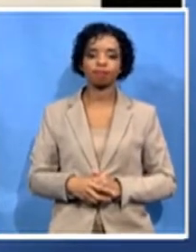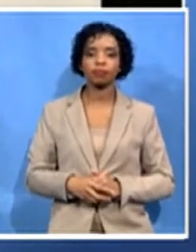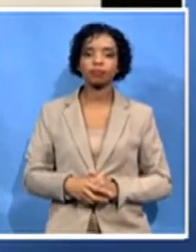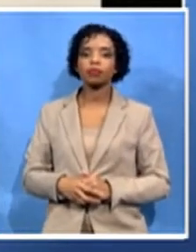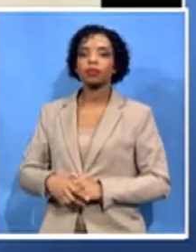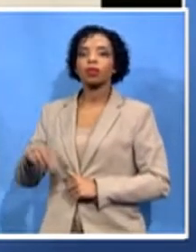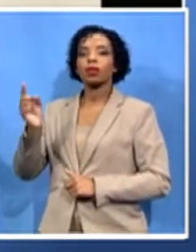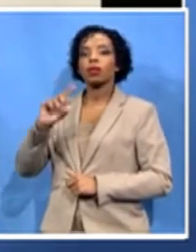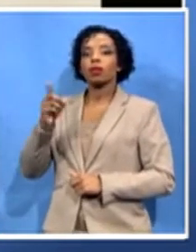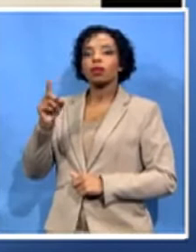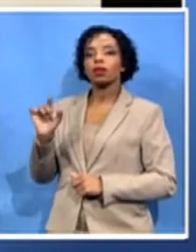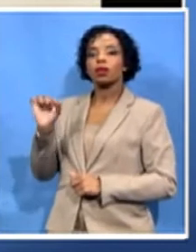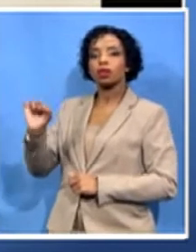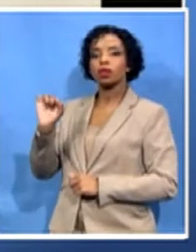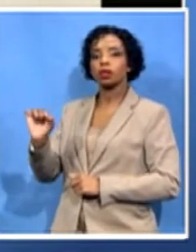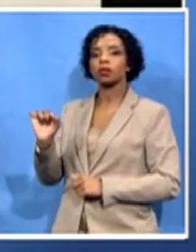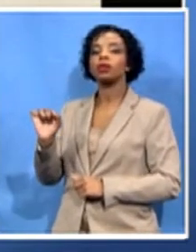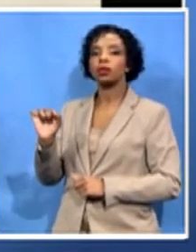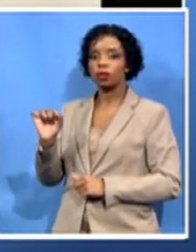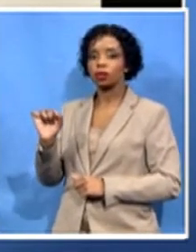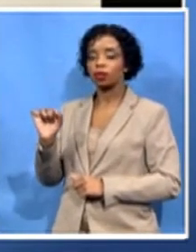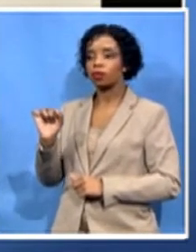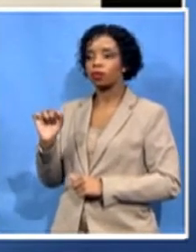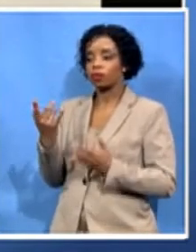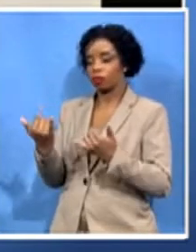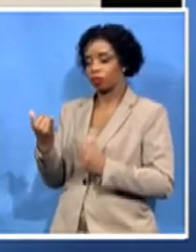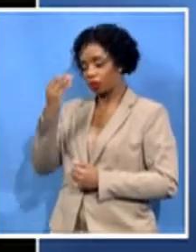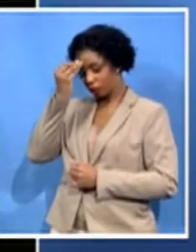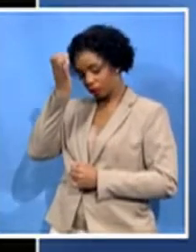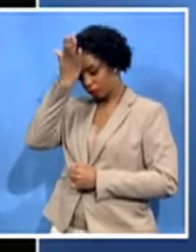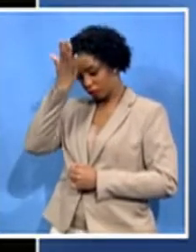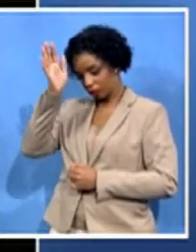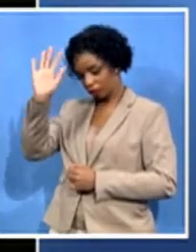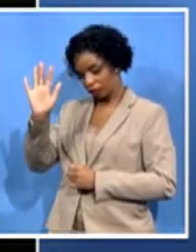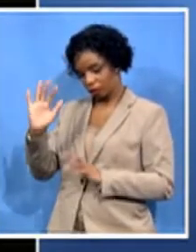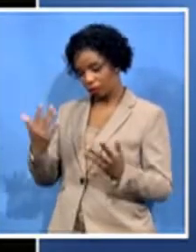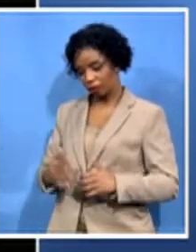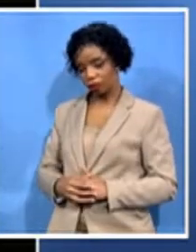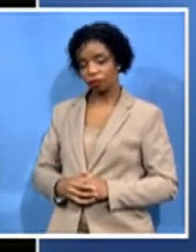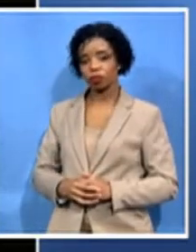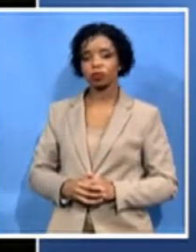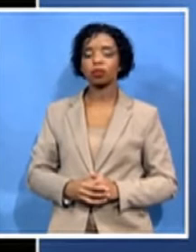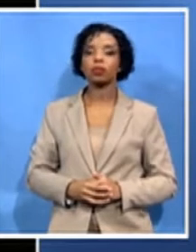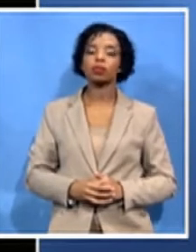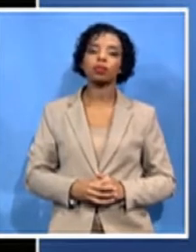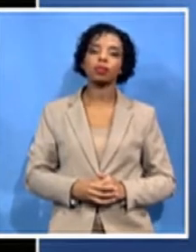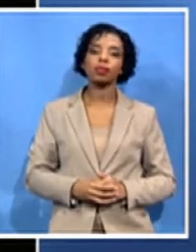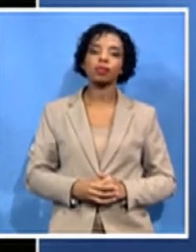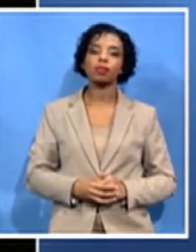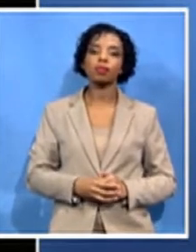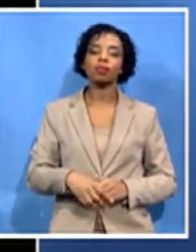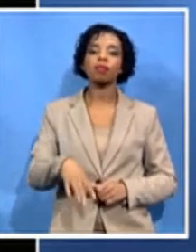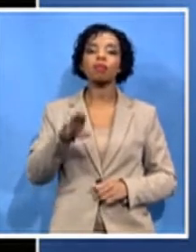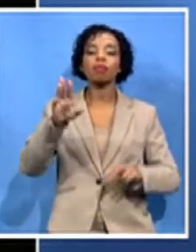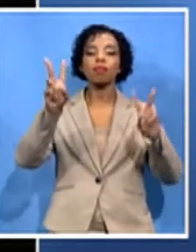memorialize him? Well, obviously, the theme that we're having for this